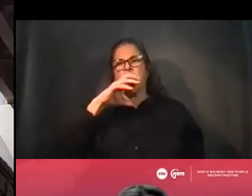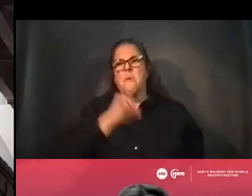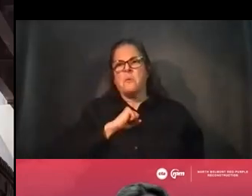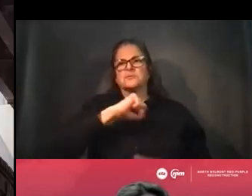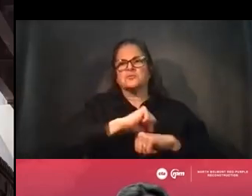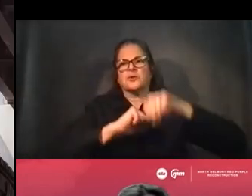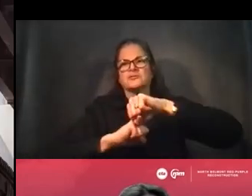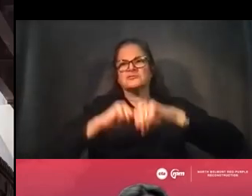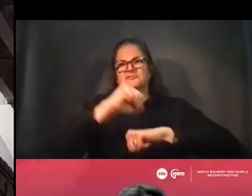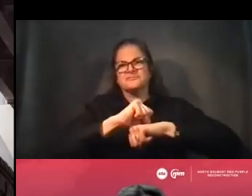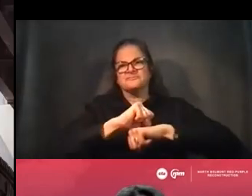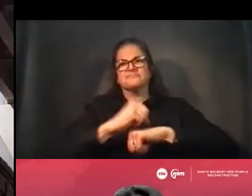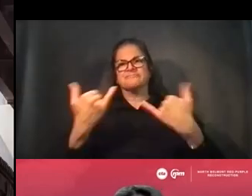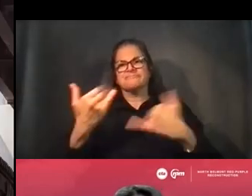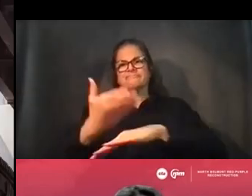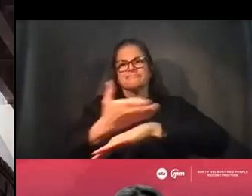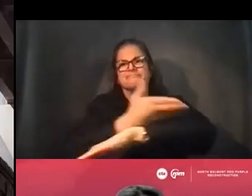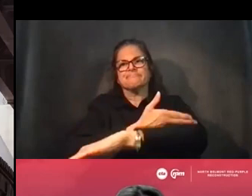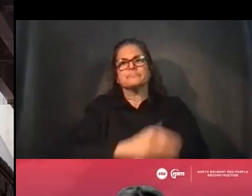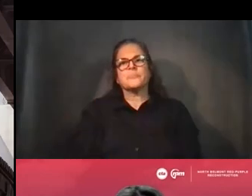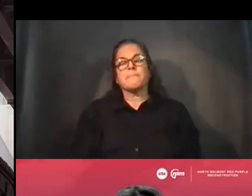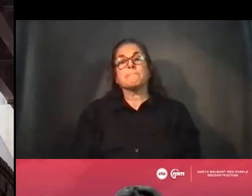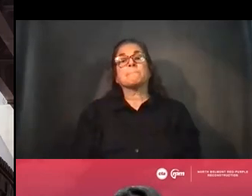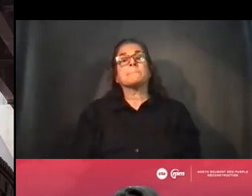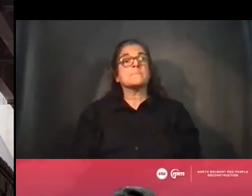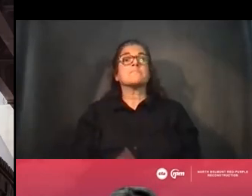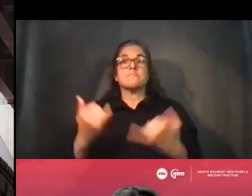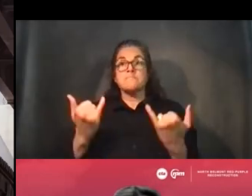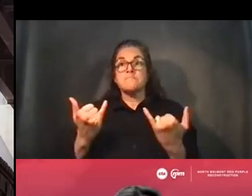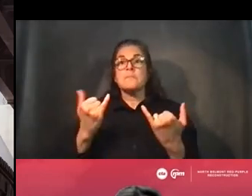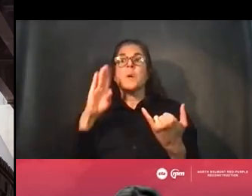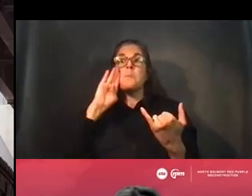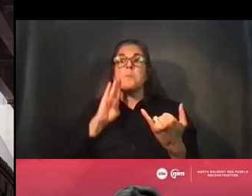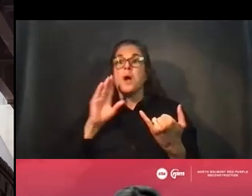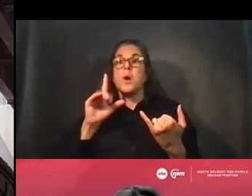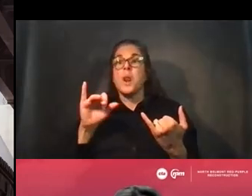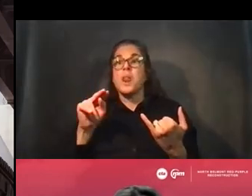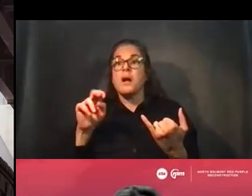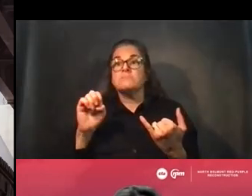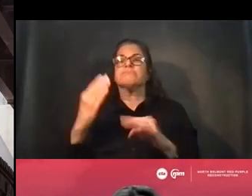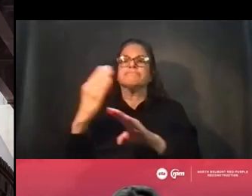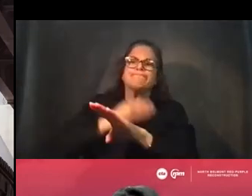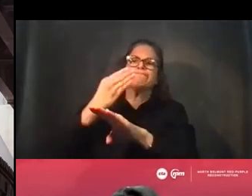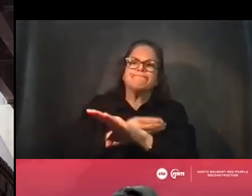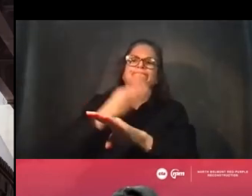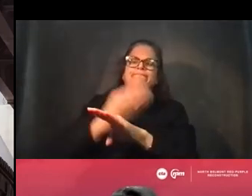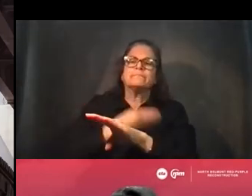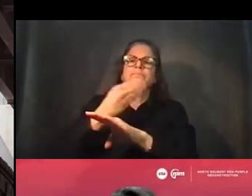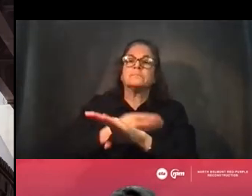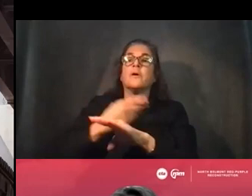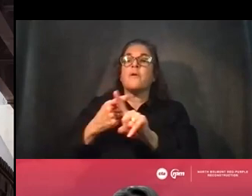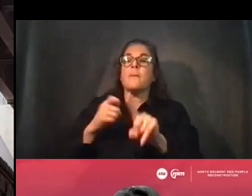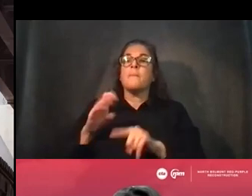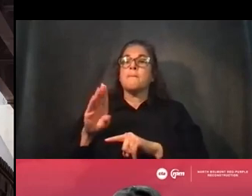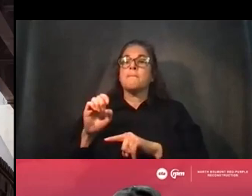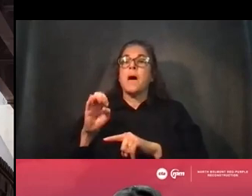So as I mentioned earlier, we're continuing to modernize the brown line branch that connects with the red and purple lines north of Belmont. That work